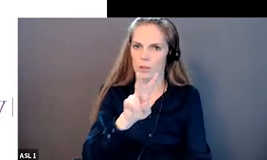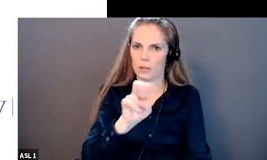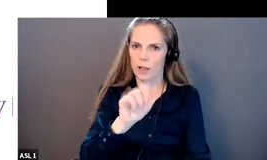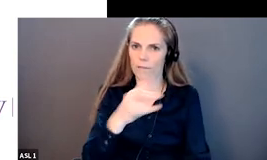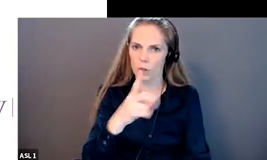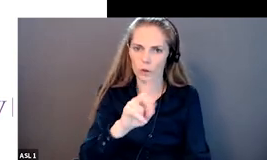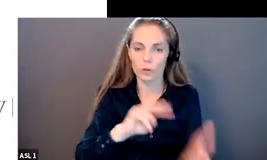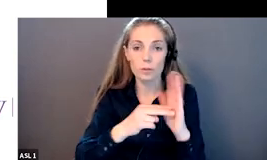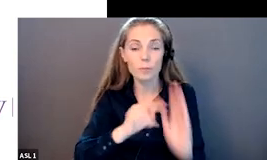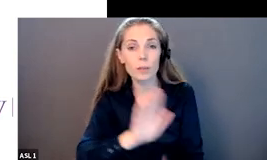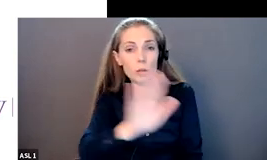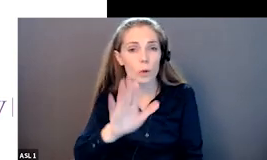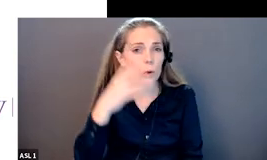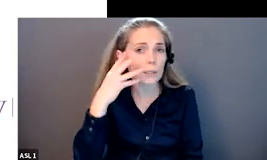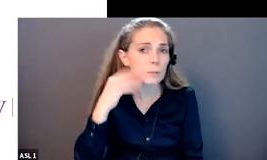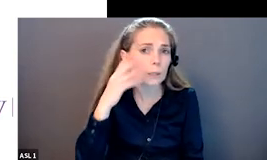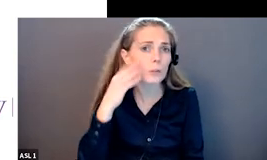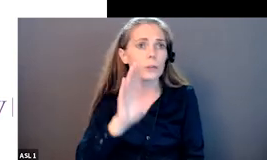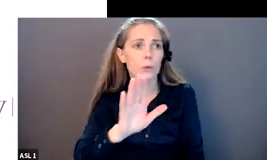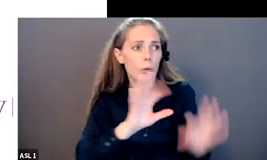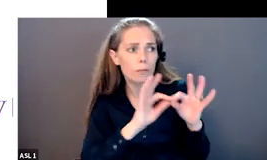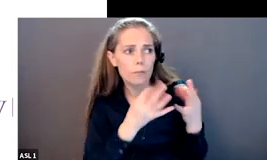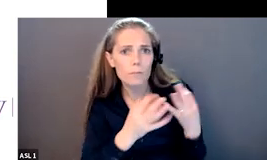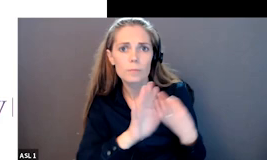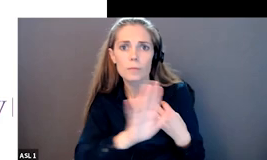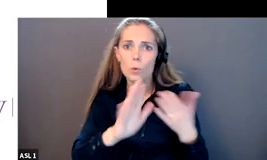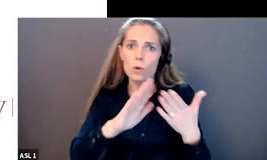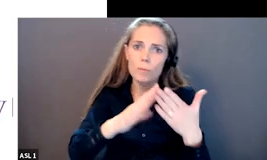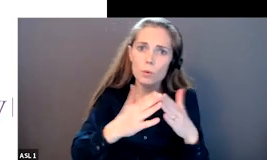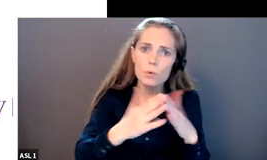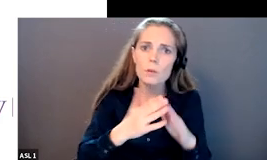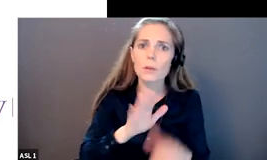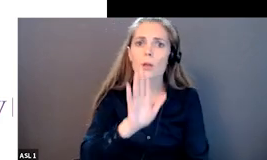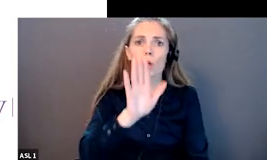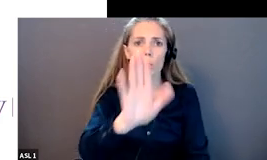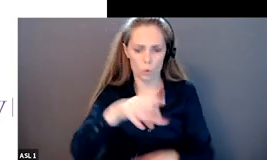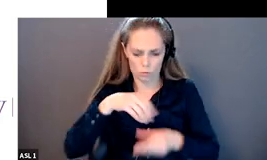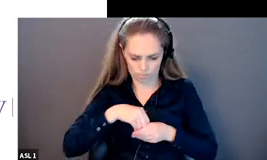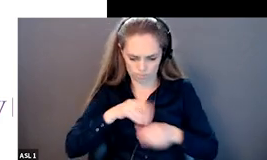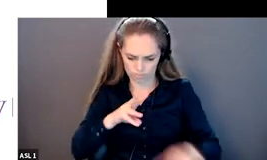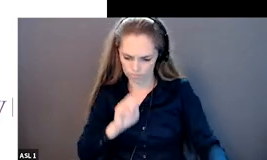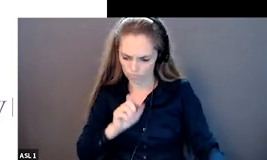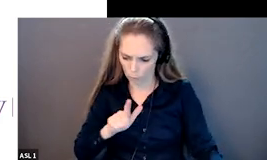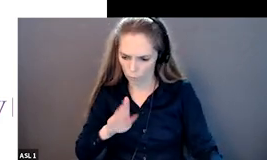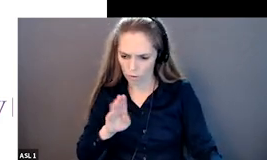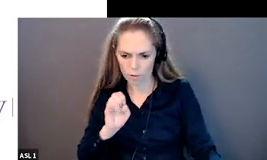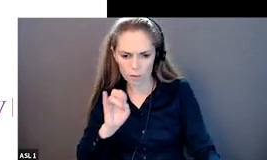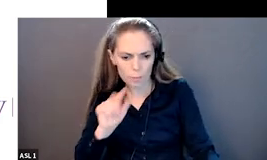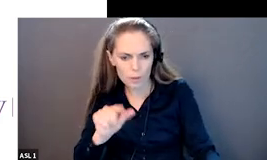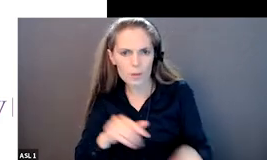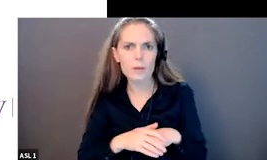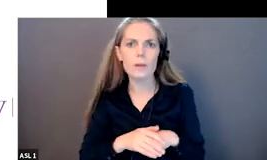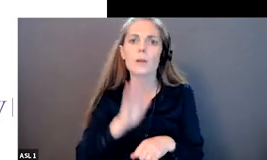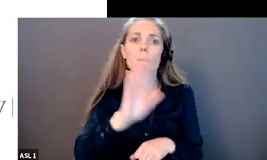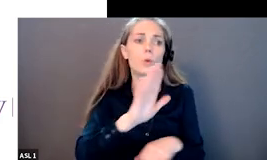communities they're shaped by our own sense of well-being they're also shaped by policies and programs including pre